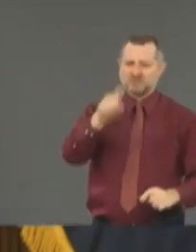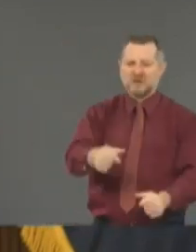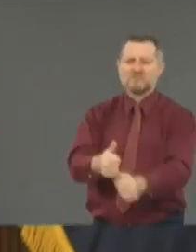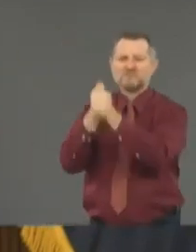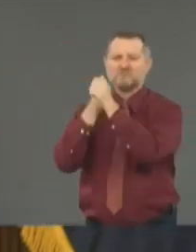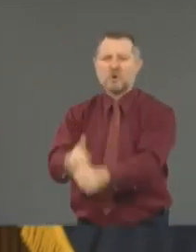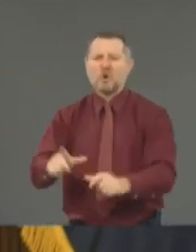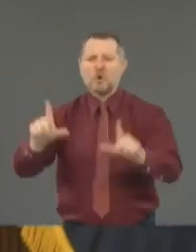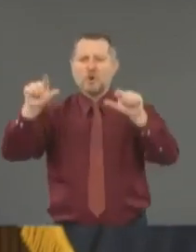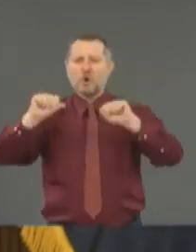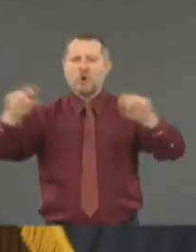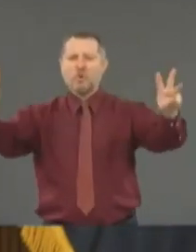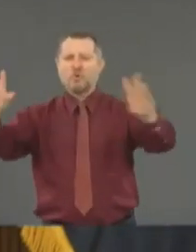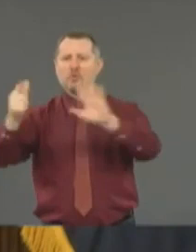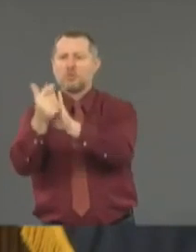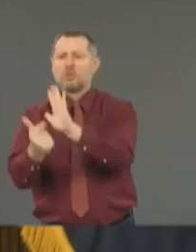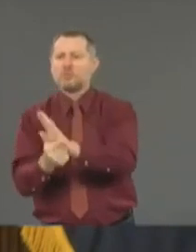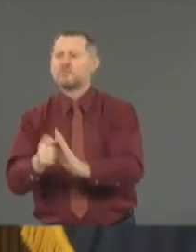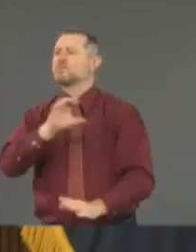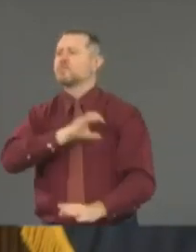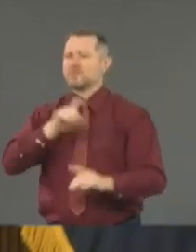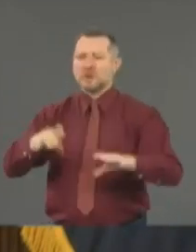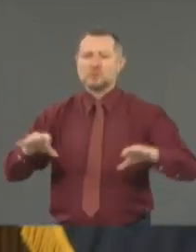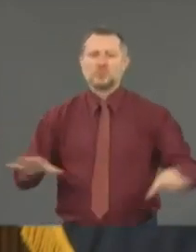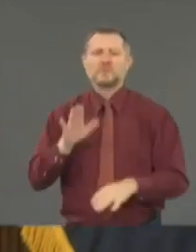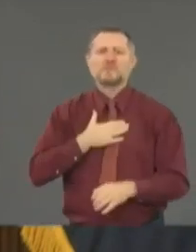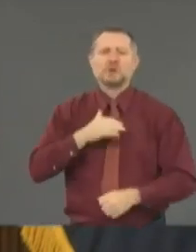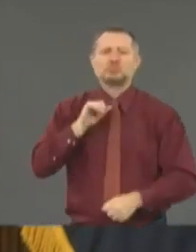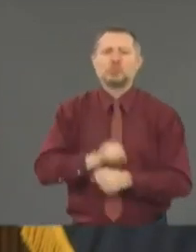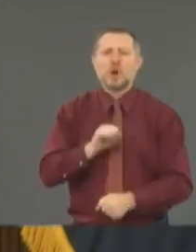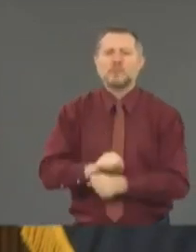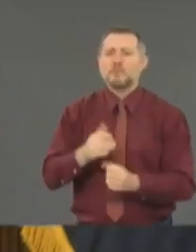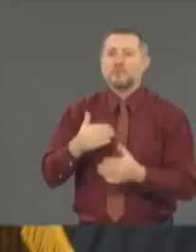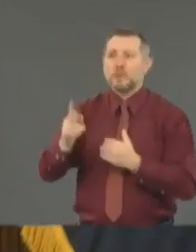their jobs in a political environment or not.